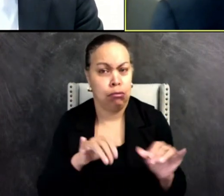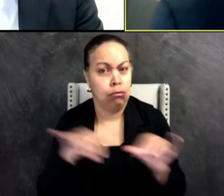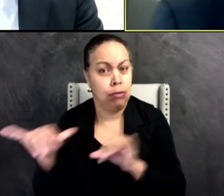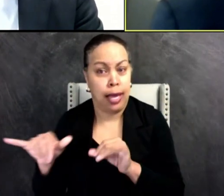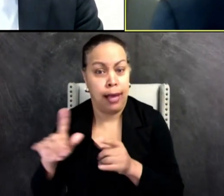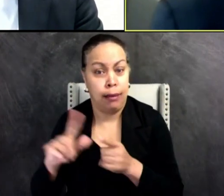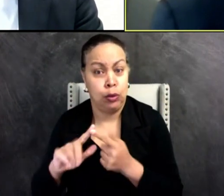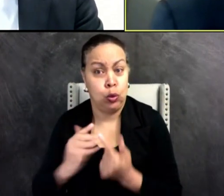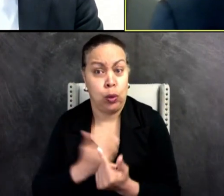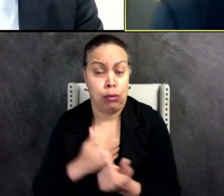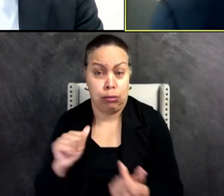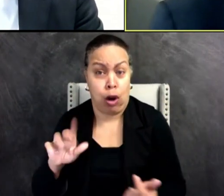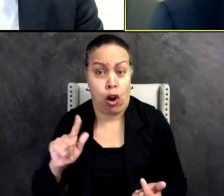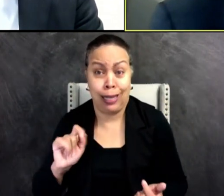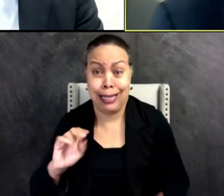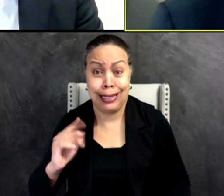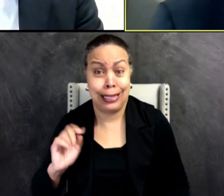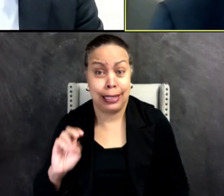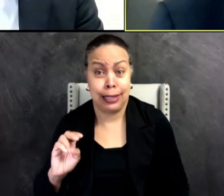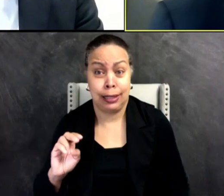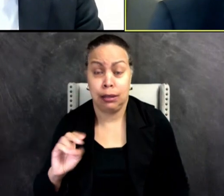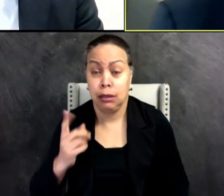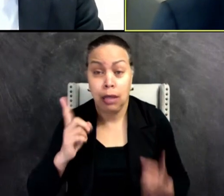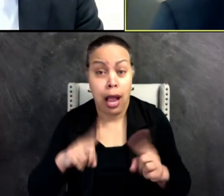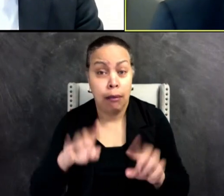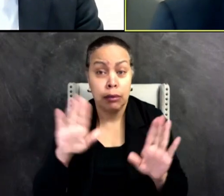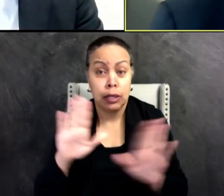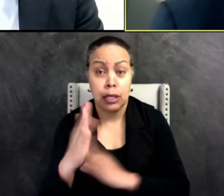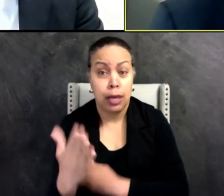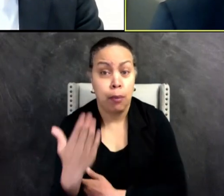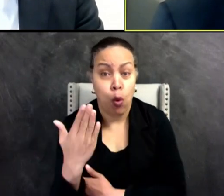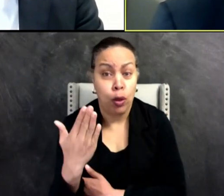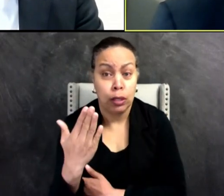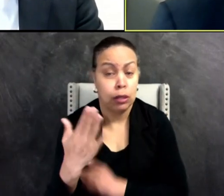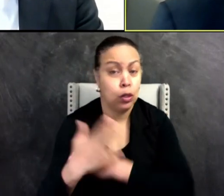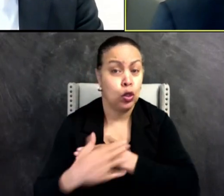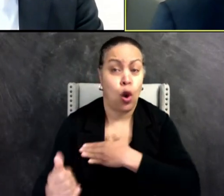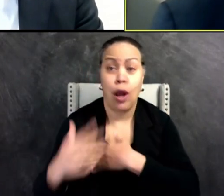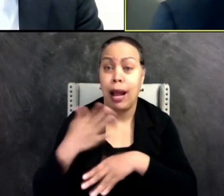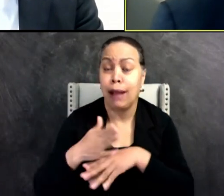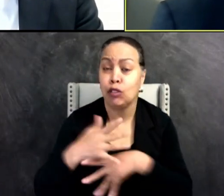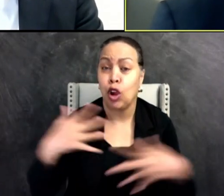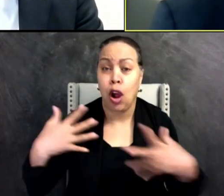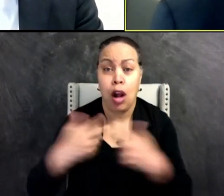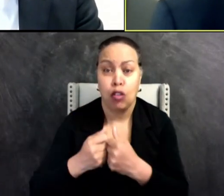Arlington on a Sunday morning for a disturbance after a car crash.